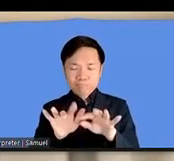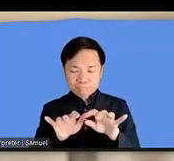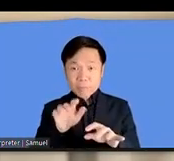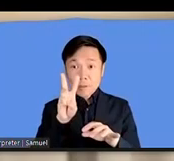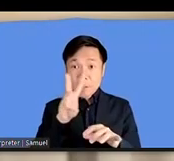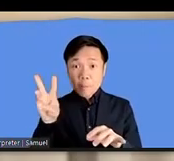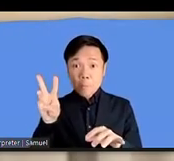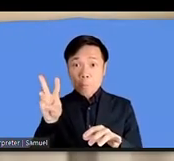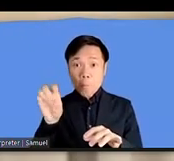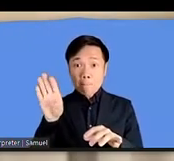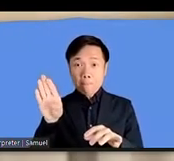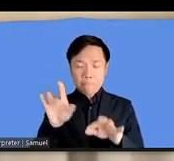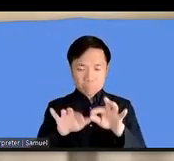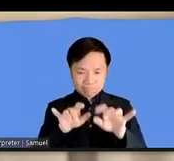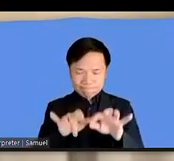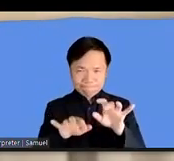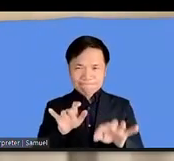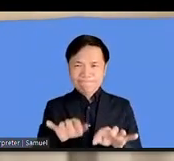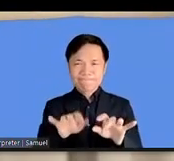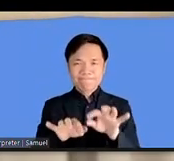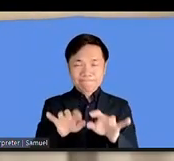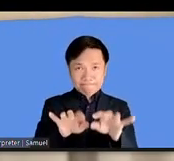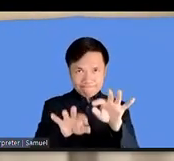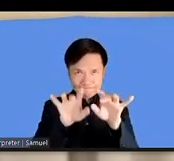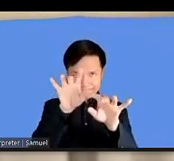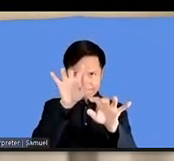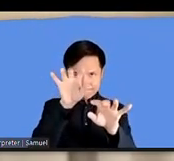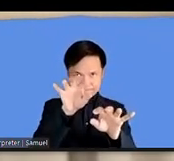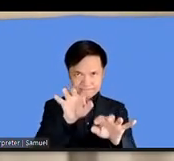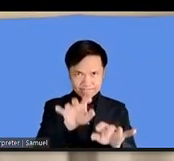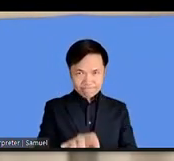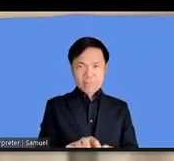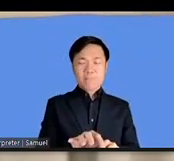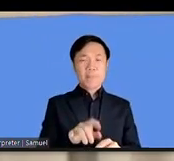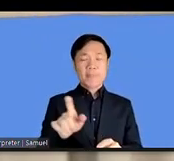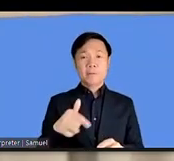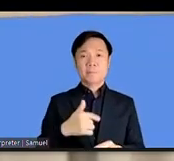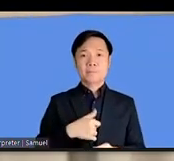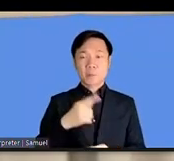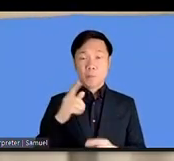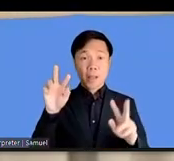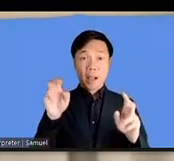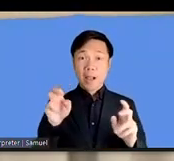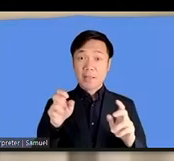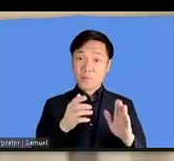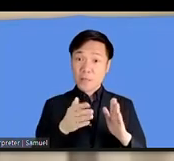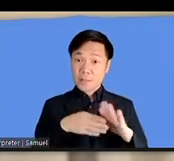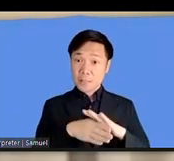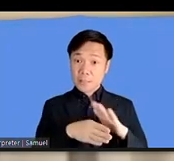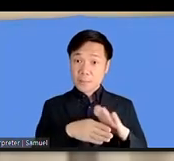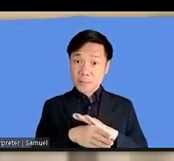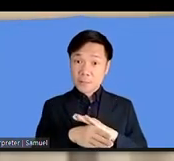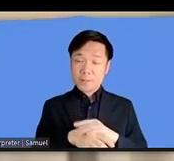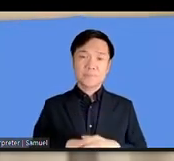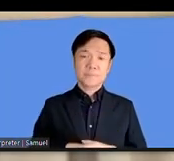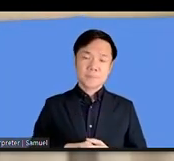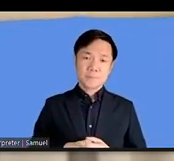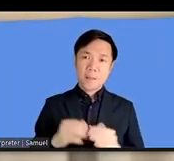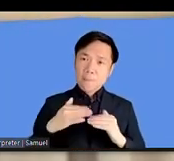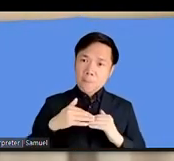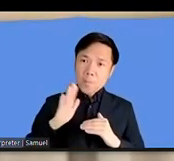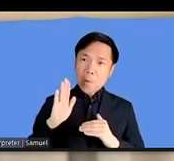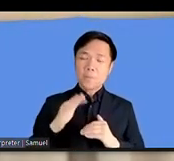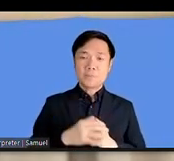when you are developing a web, there are instances that you will be asked for accessibility features. And most of them then